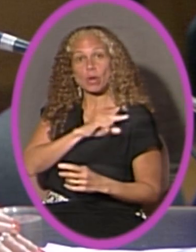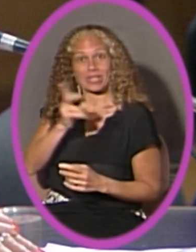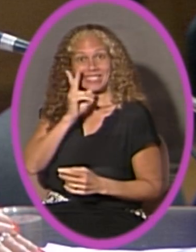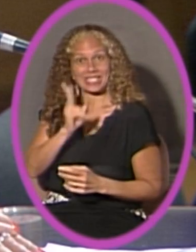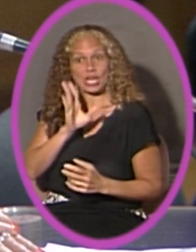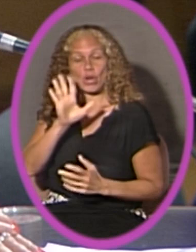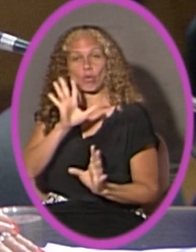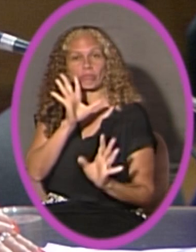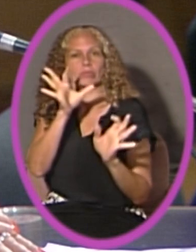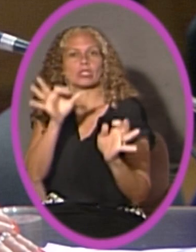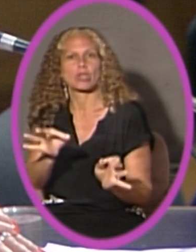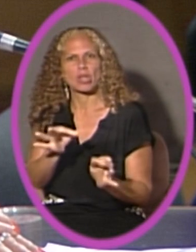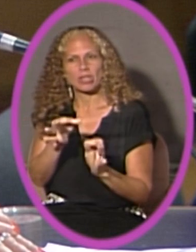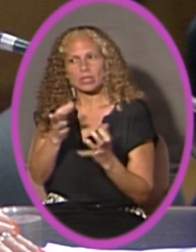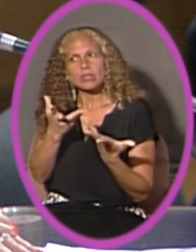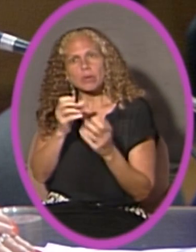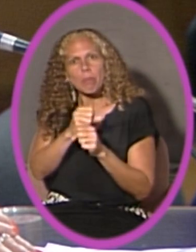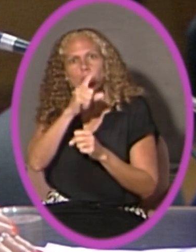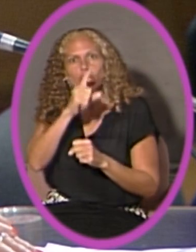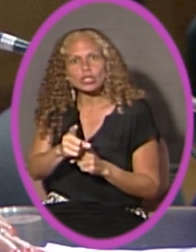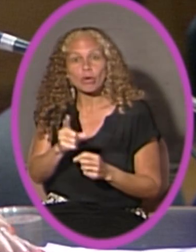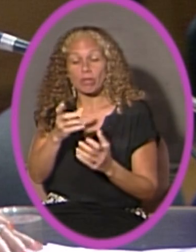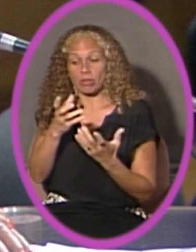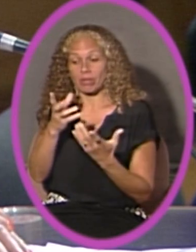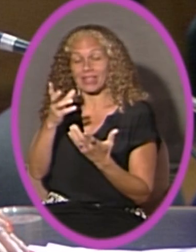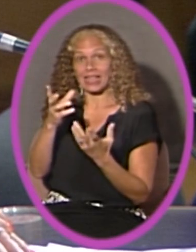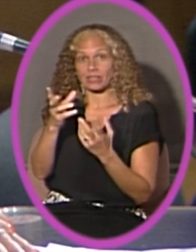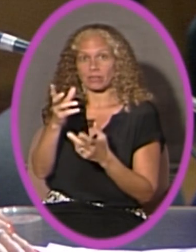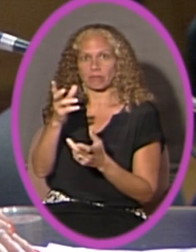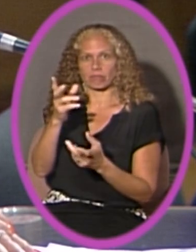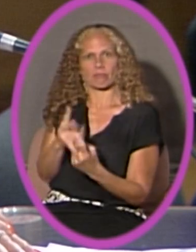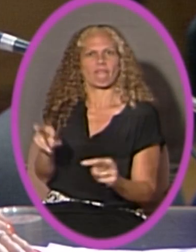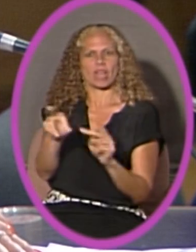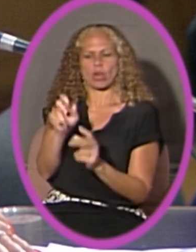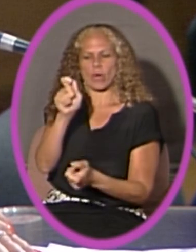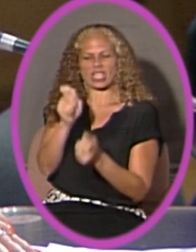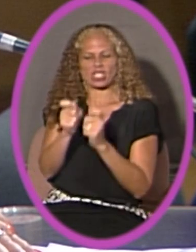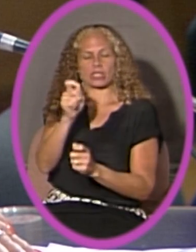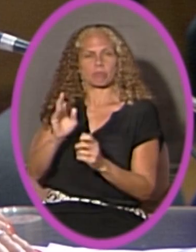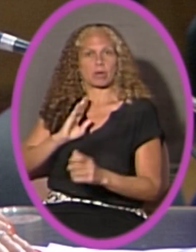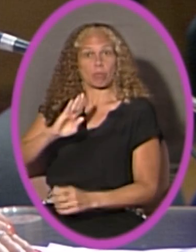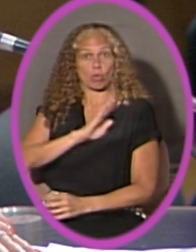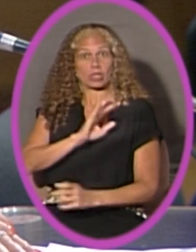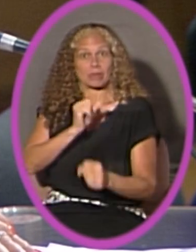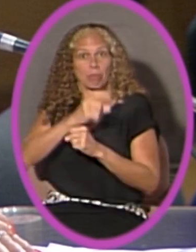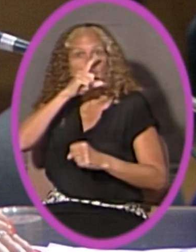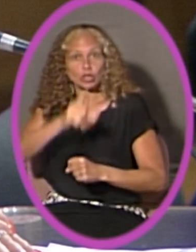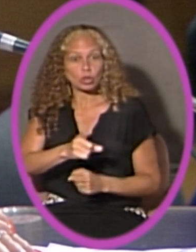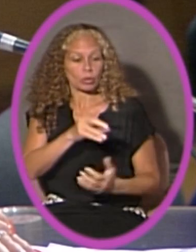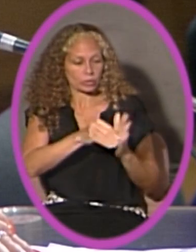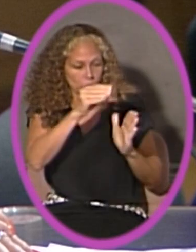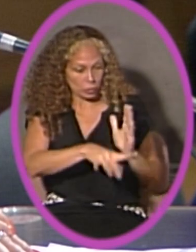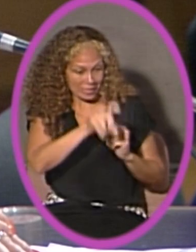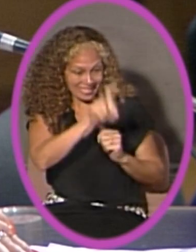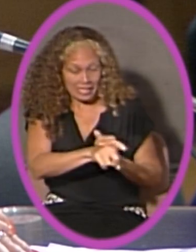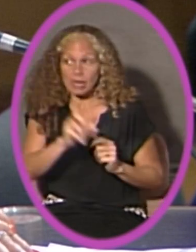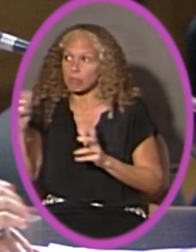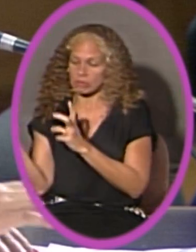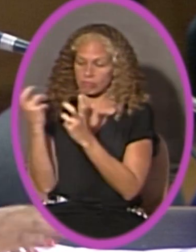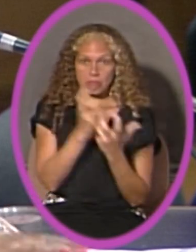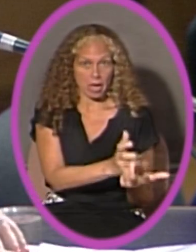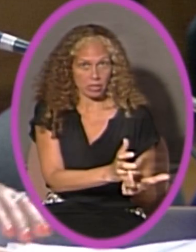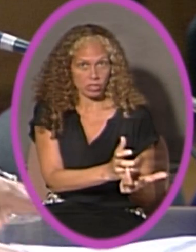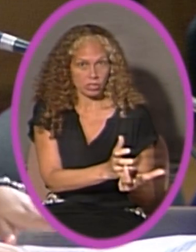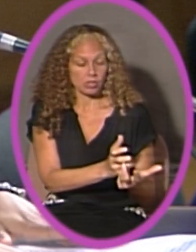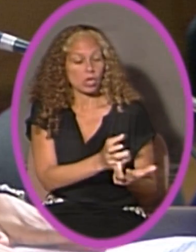determined work to force the Value Adjustment Board to meet the needs of Miami-Dade County students and to put the needs of those children